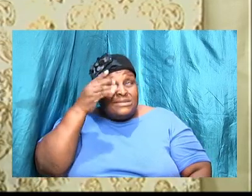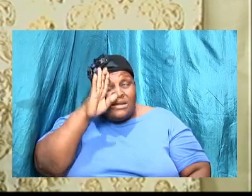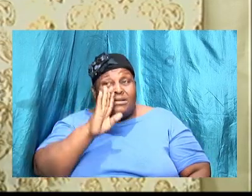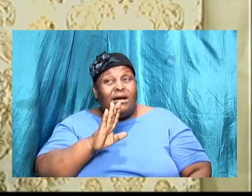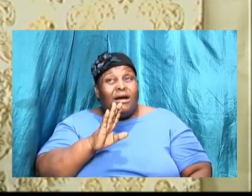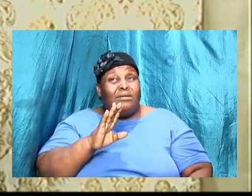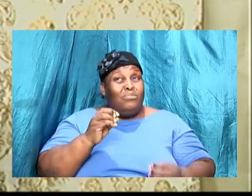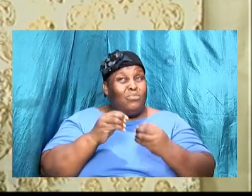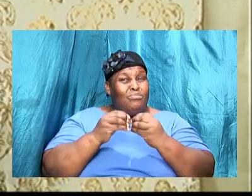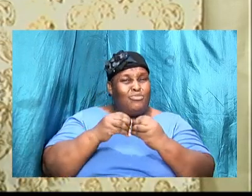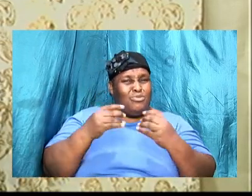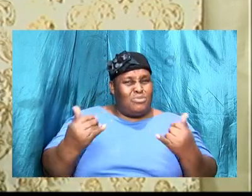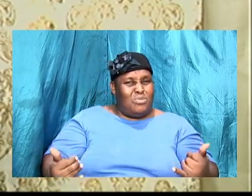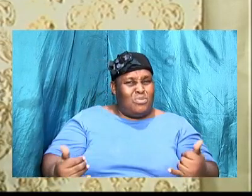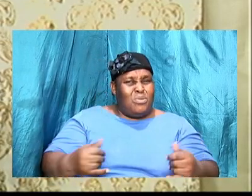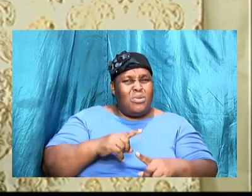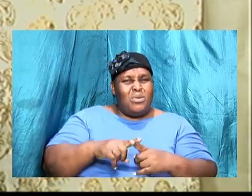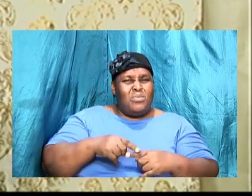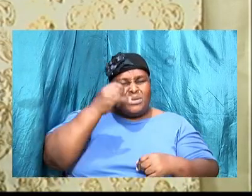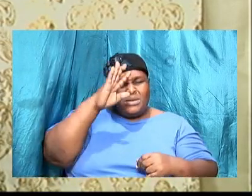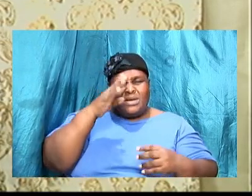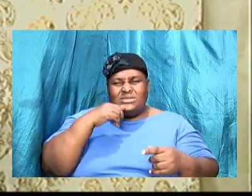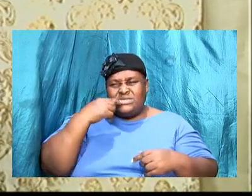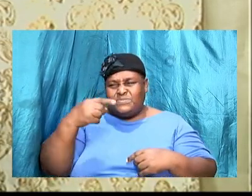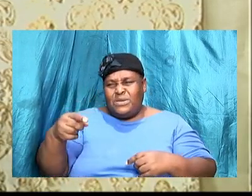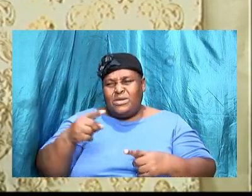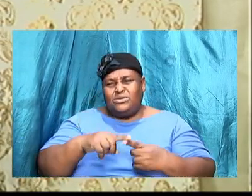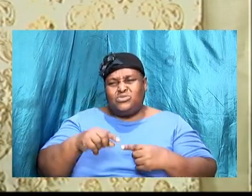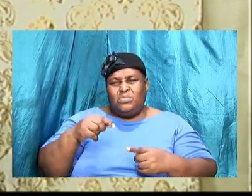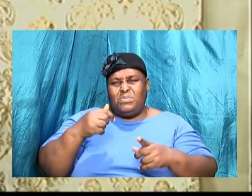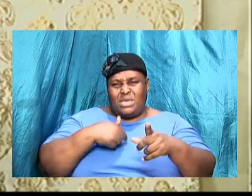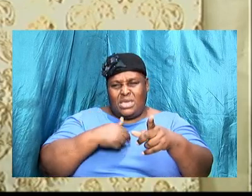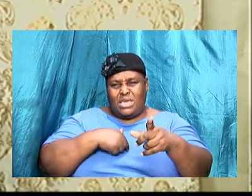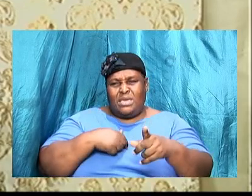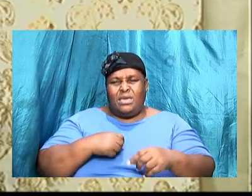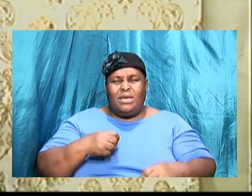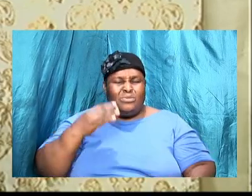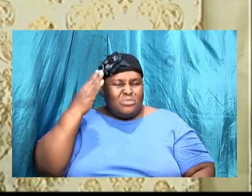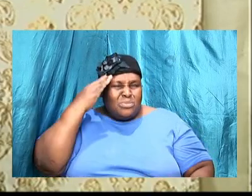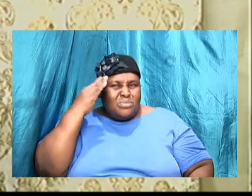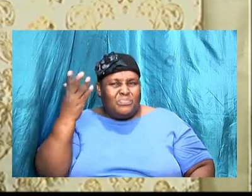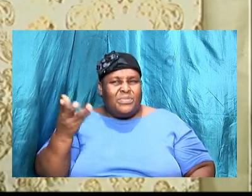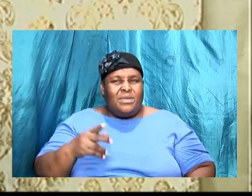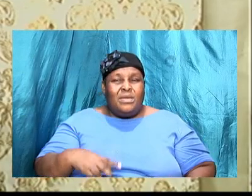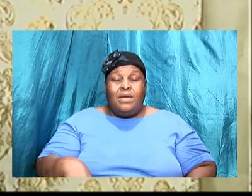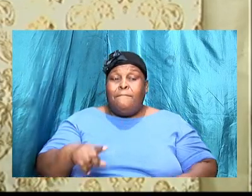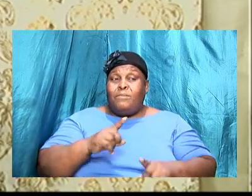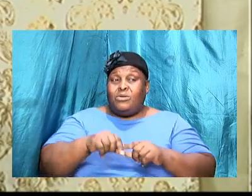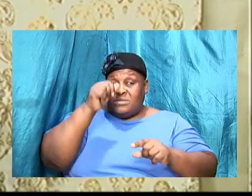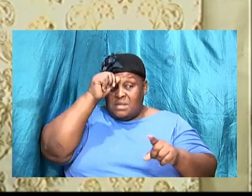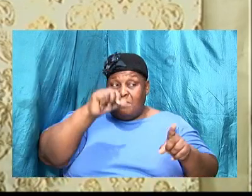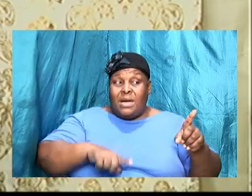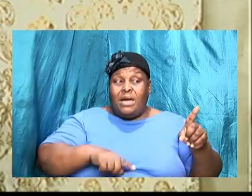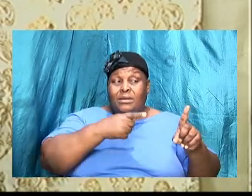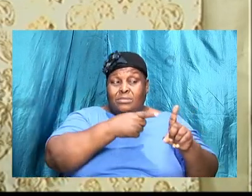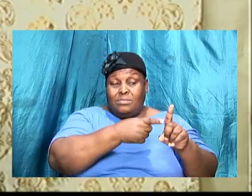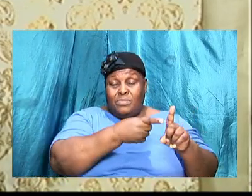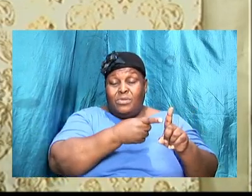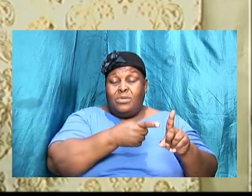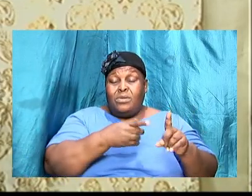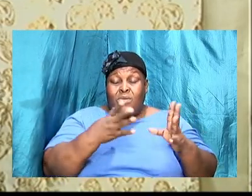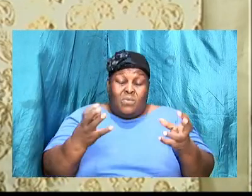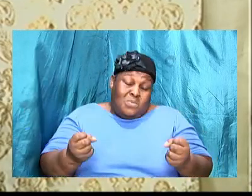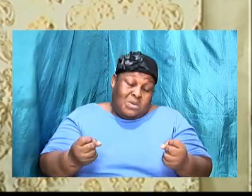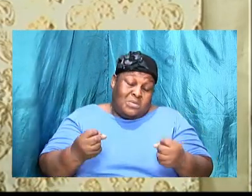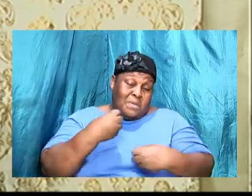to me I know so but Gideon he wanted to make sure and he flees the Lord and sometimes when we want to